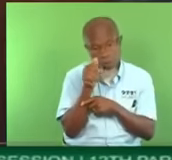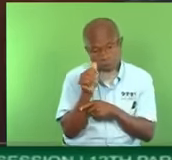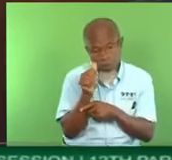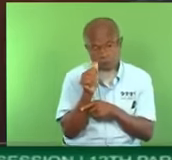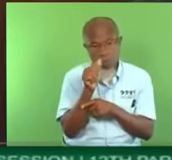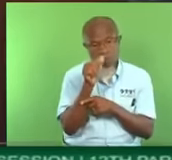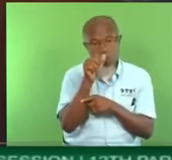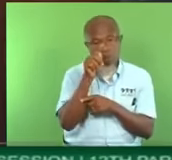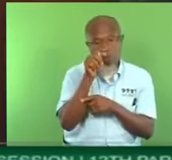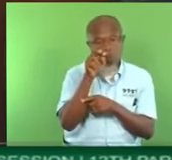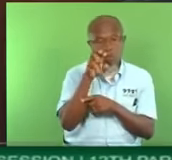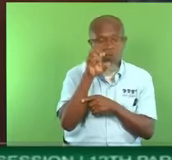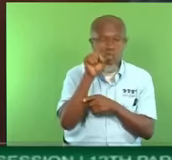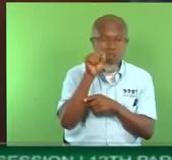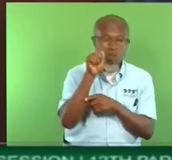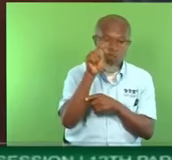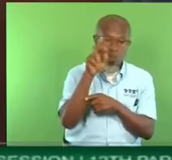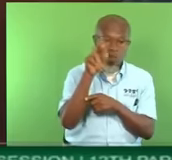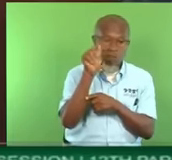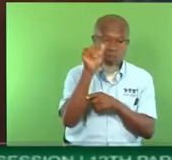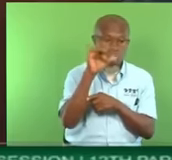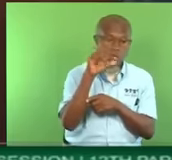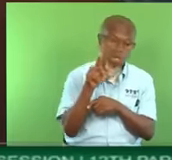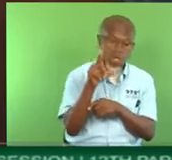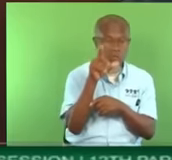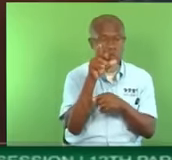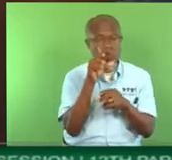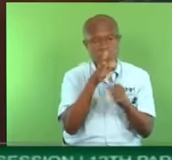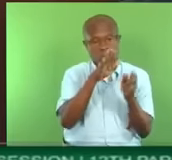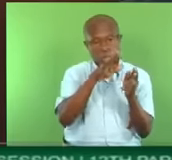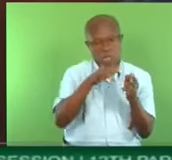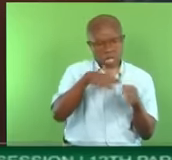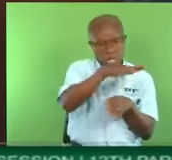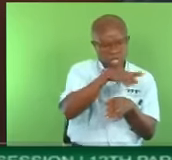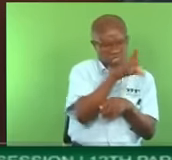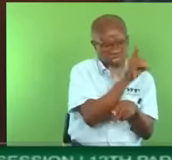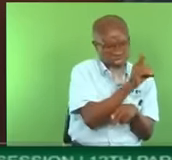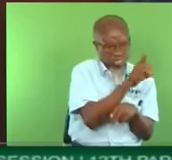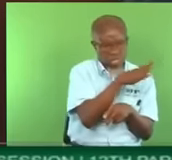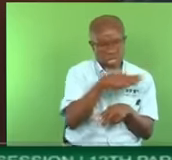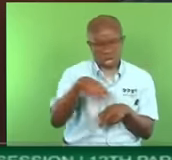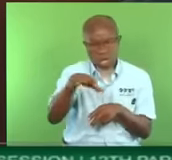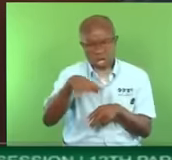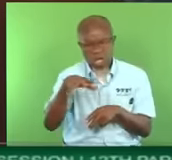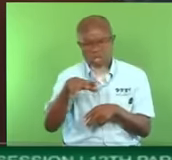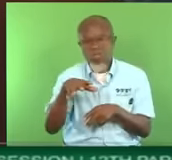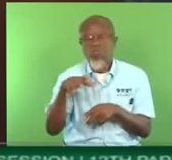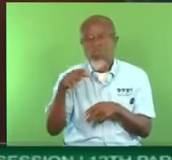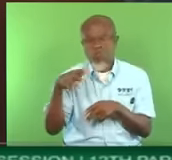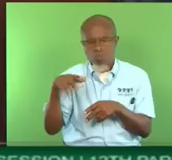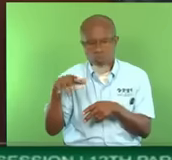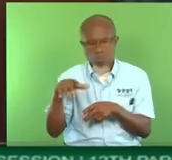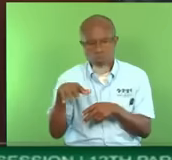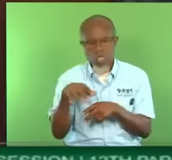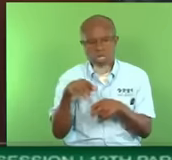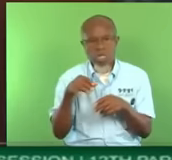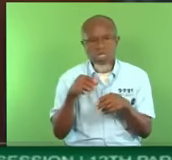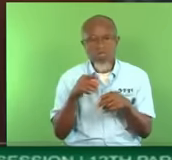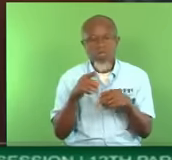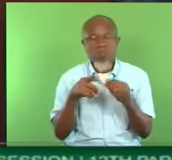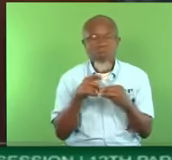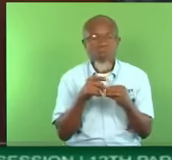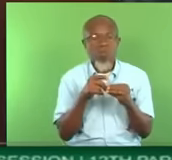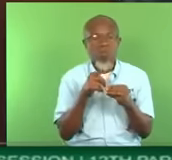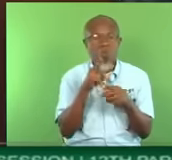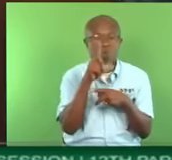Development Zones D to E 1. But in a nutshell, I can tell you, it deals with about a hundred townhouses. One